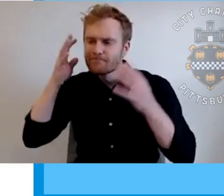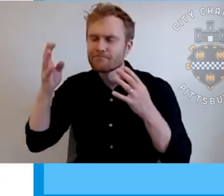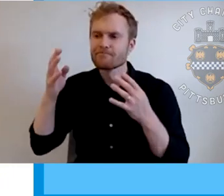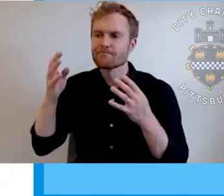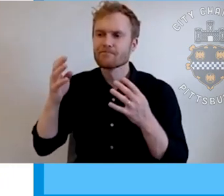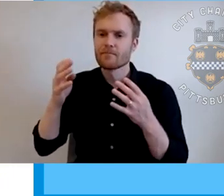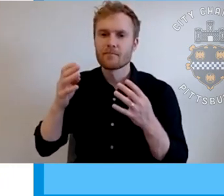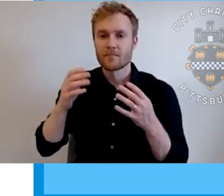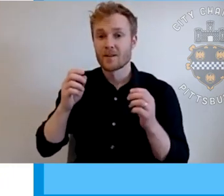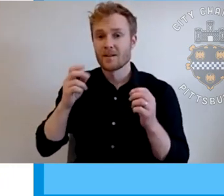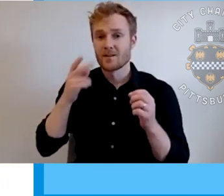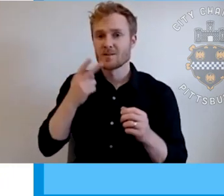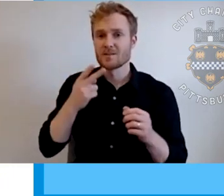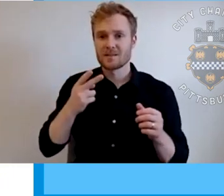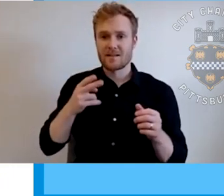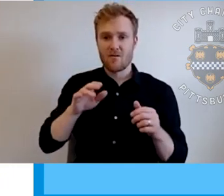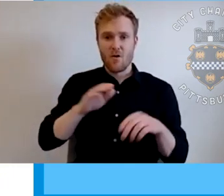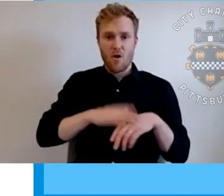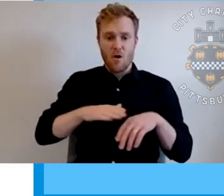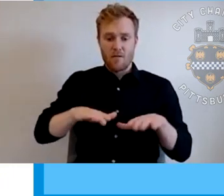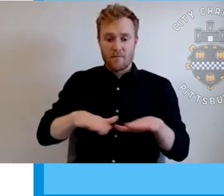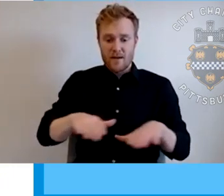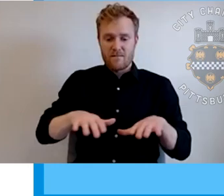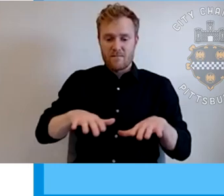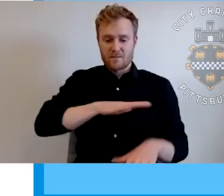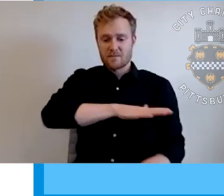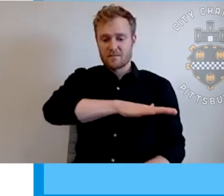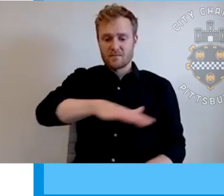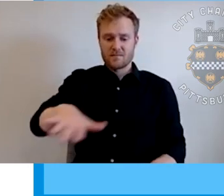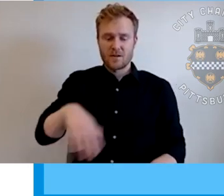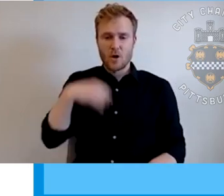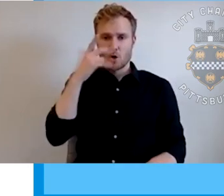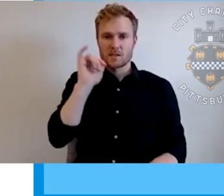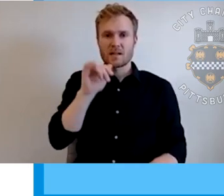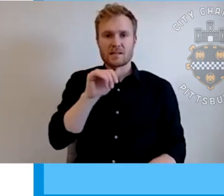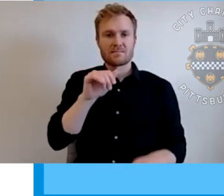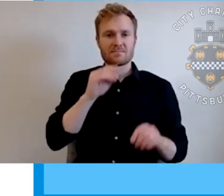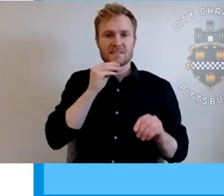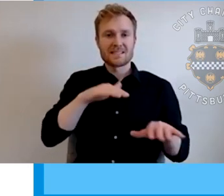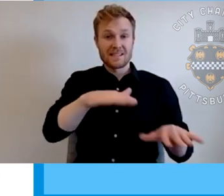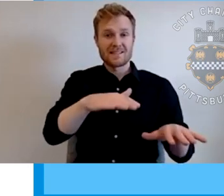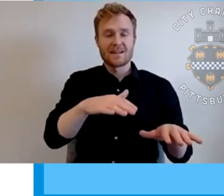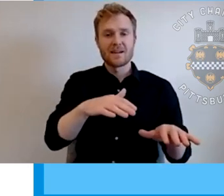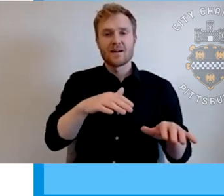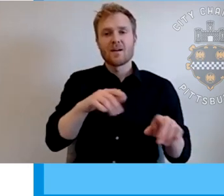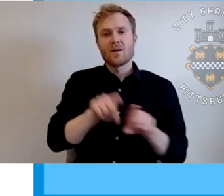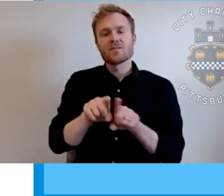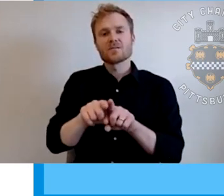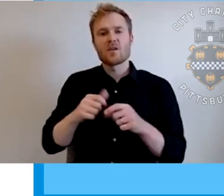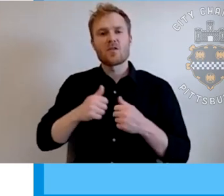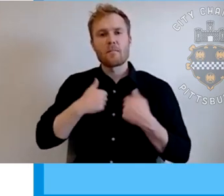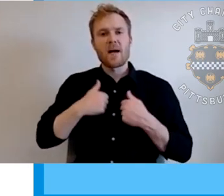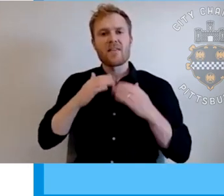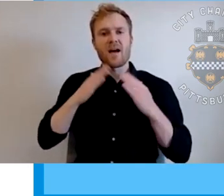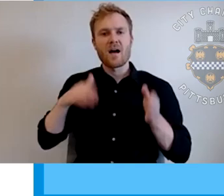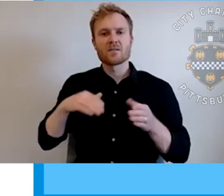this is a mural on the pavement that looks like, like the sea. Uh, we also renovated this bath house to make it more ADA accessible and